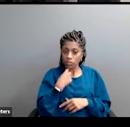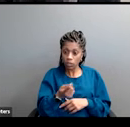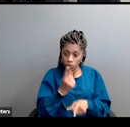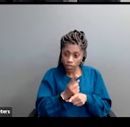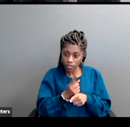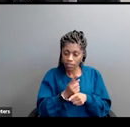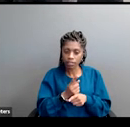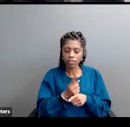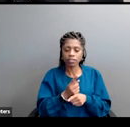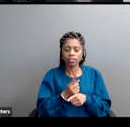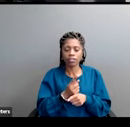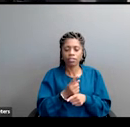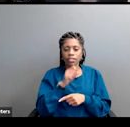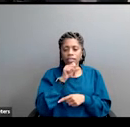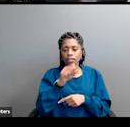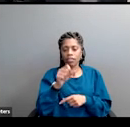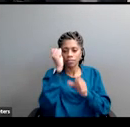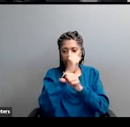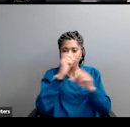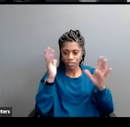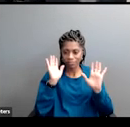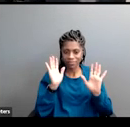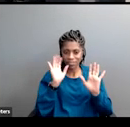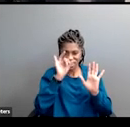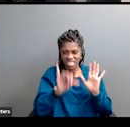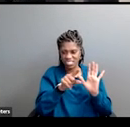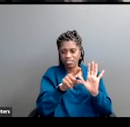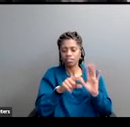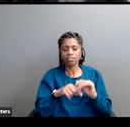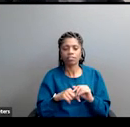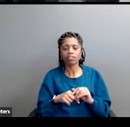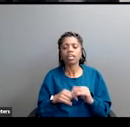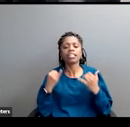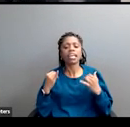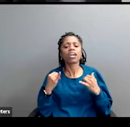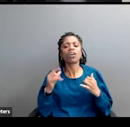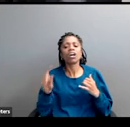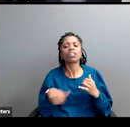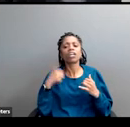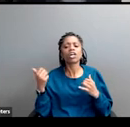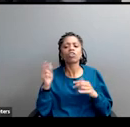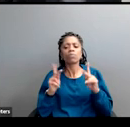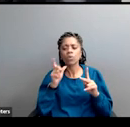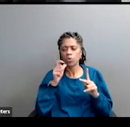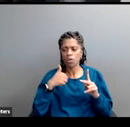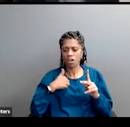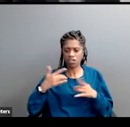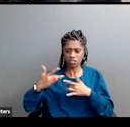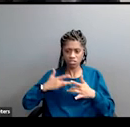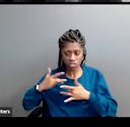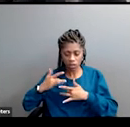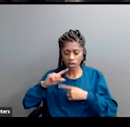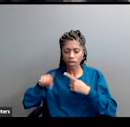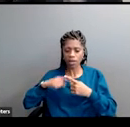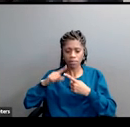love this vision. What about those of us deeply concerned with racial justice? And